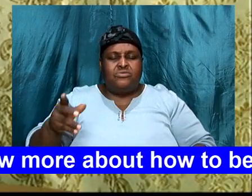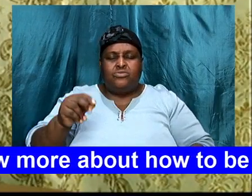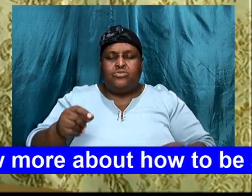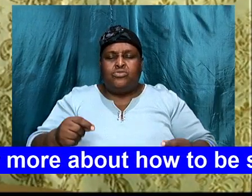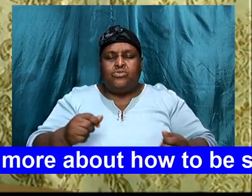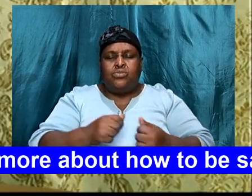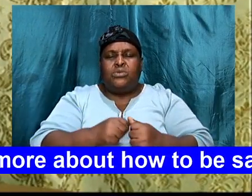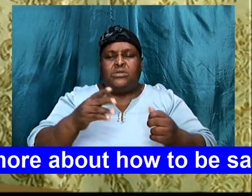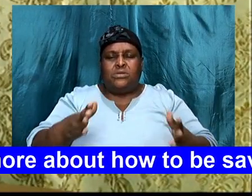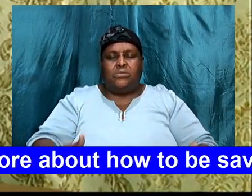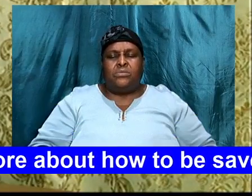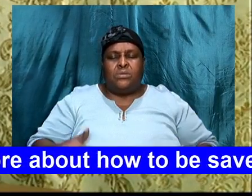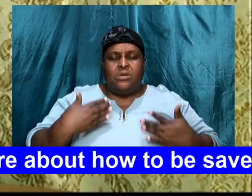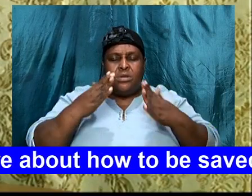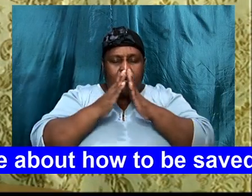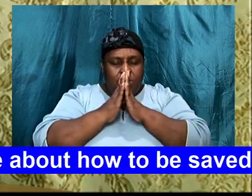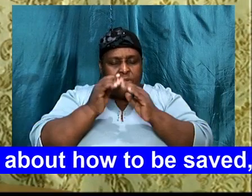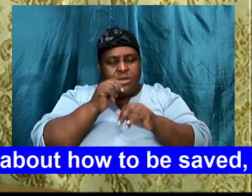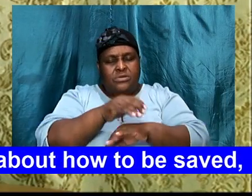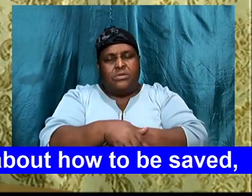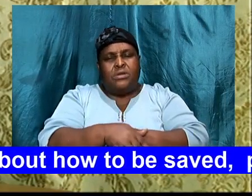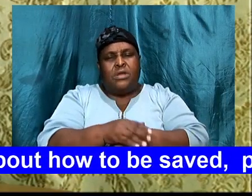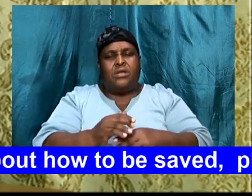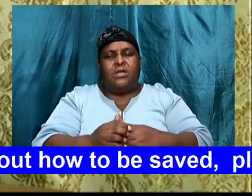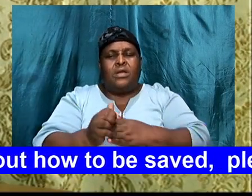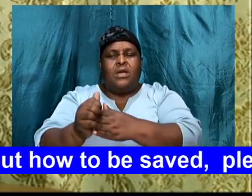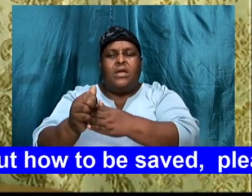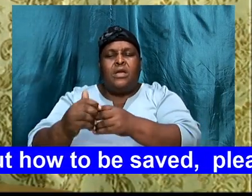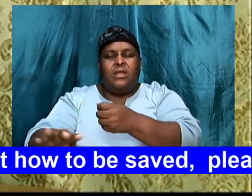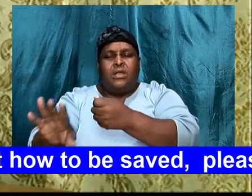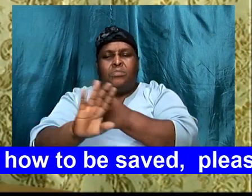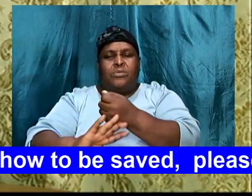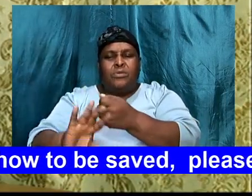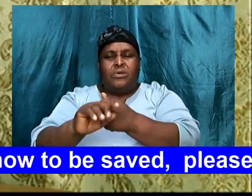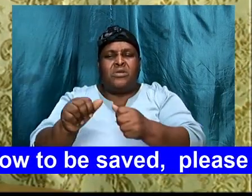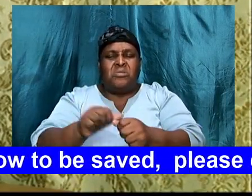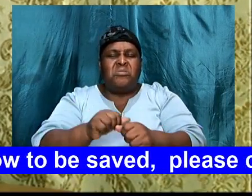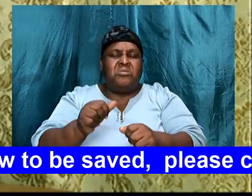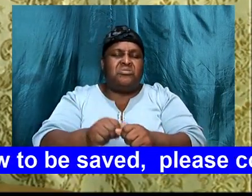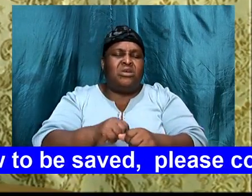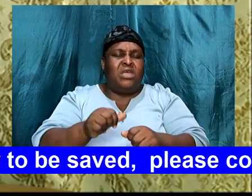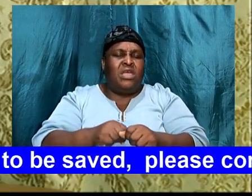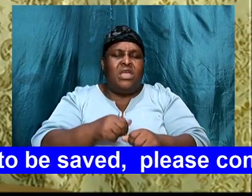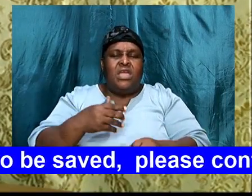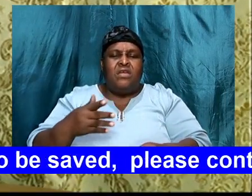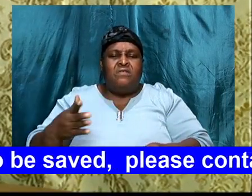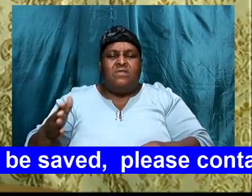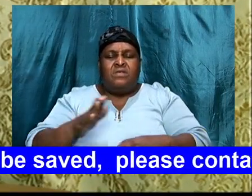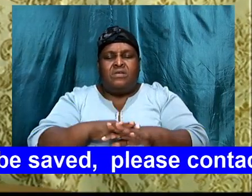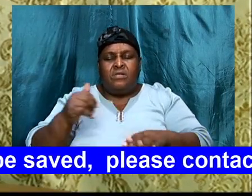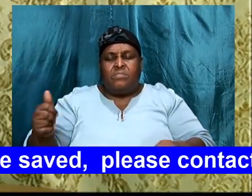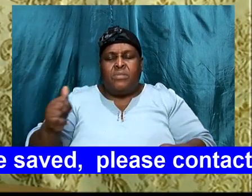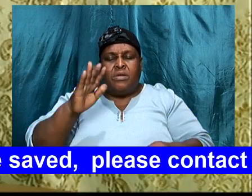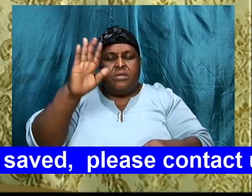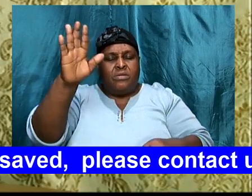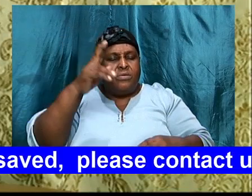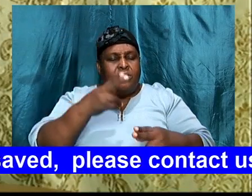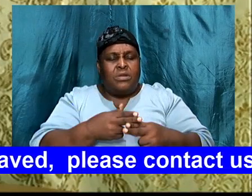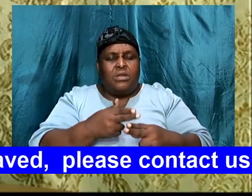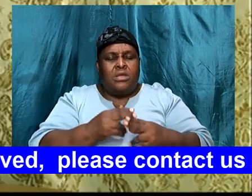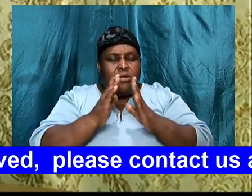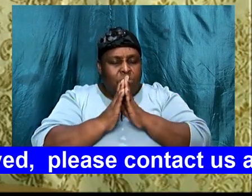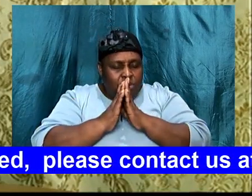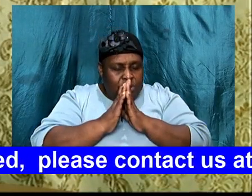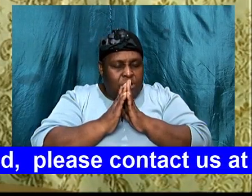pray tonight, that you will guide, you will protect, each and every person, that is called by your name, and we